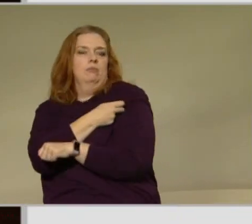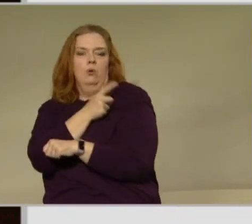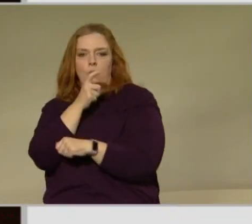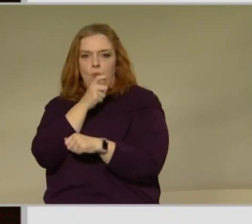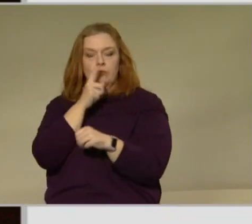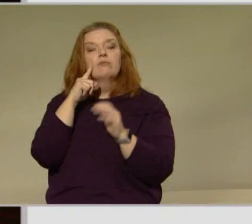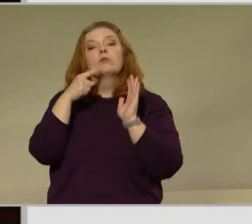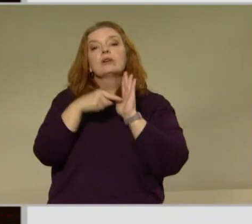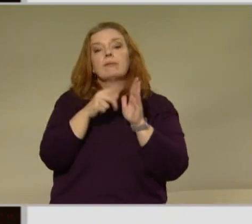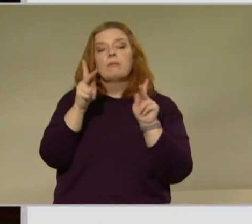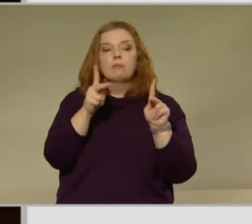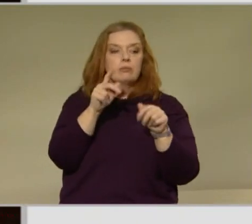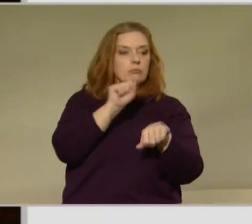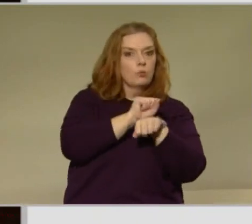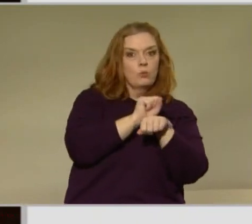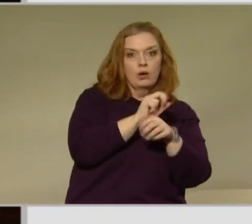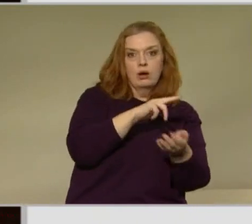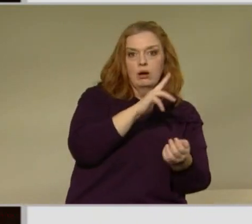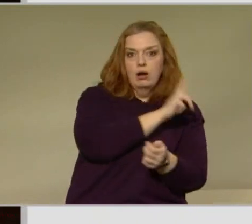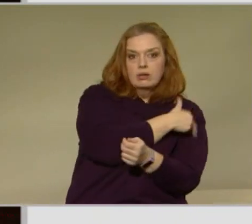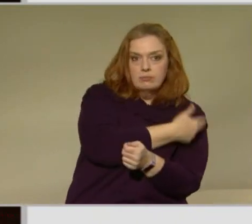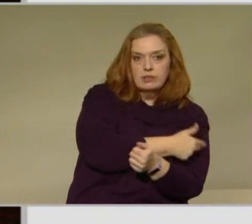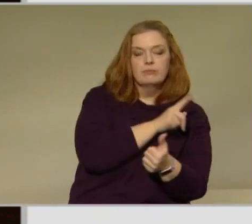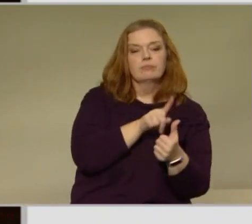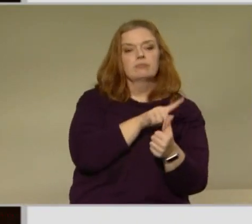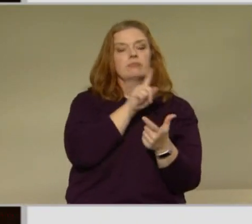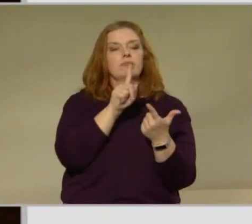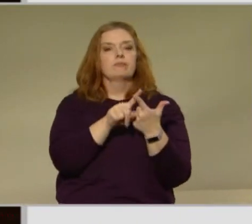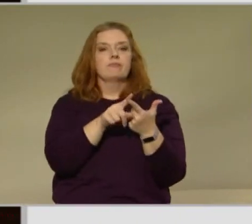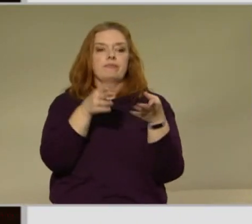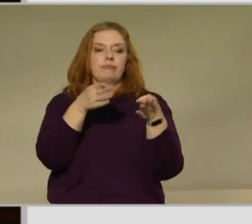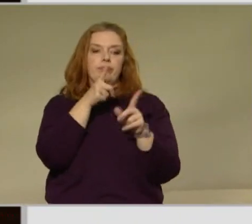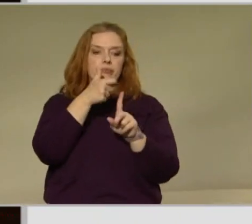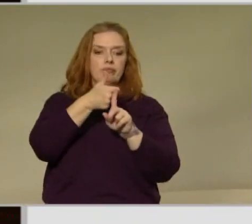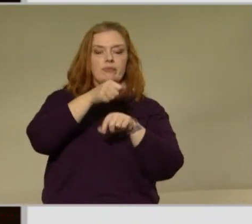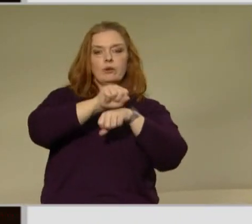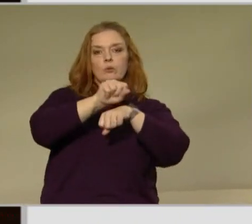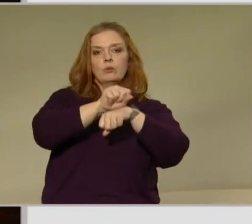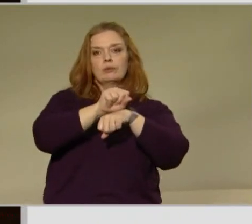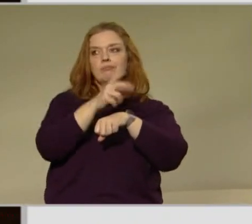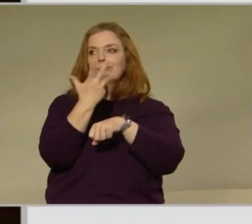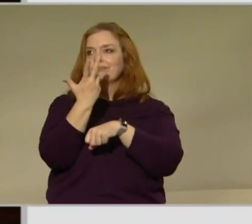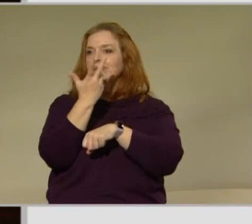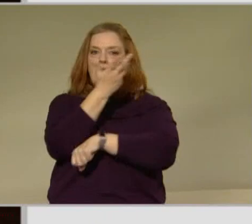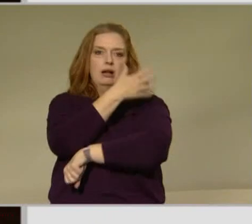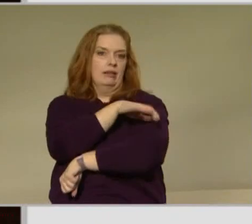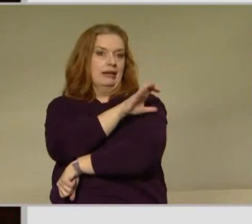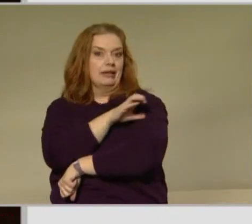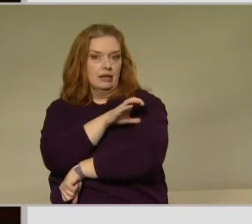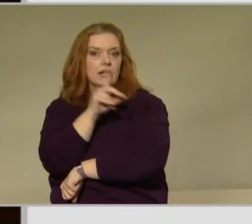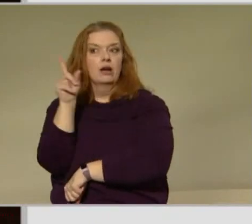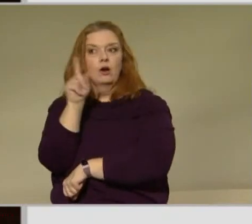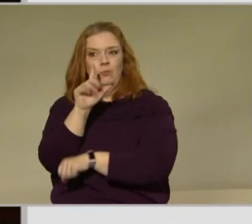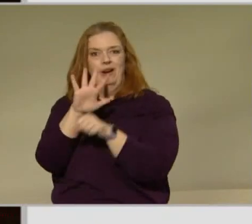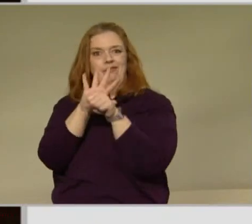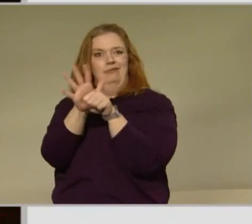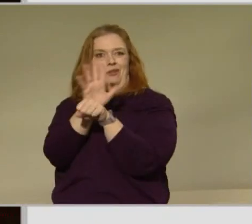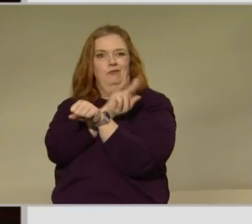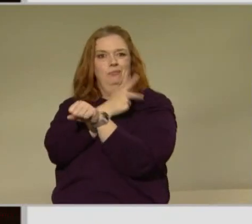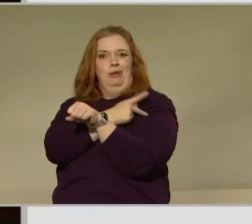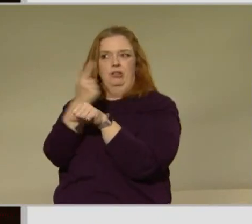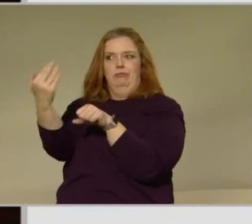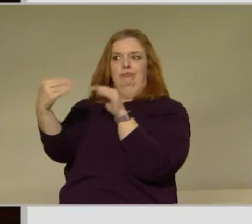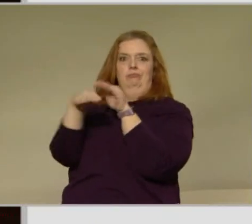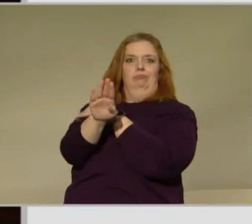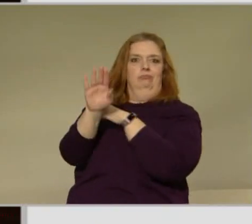persons that work in hospitals a person that work in clinics where they're seeing uh COVID patients that type of thing